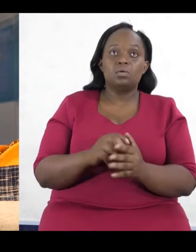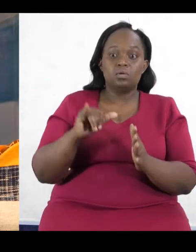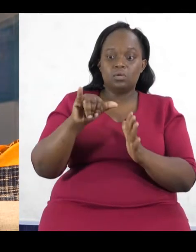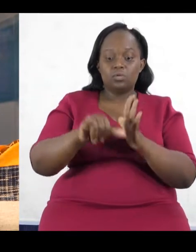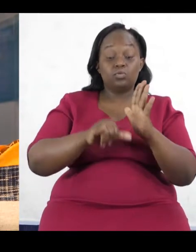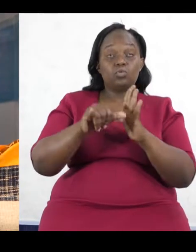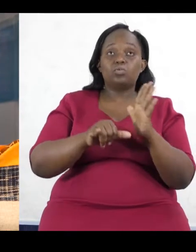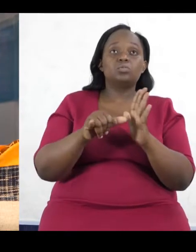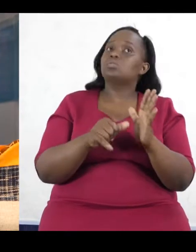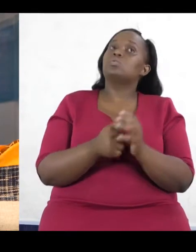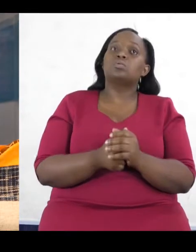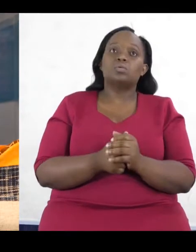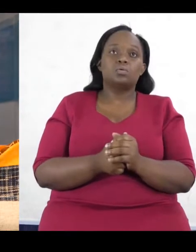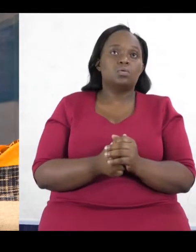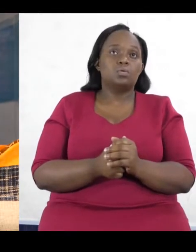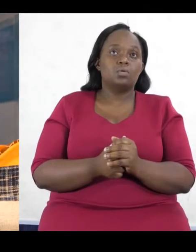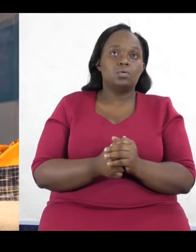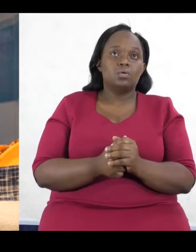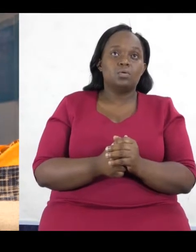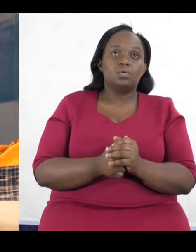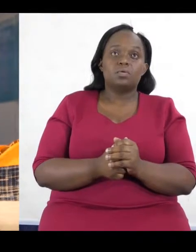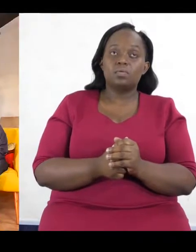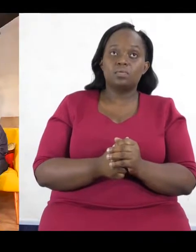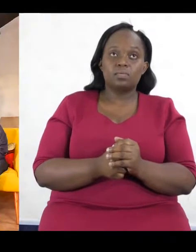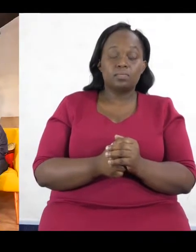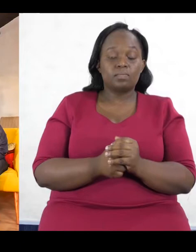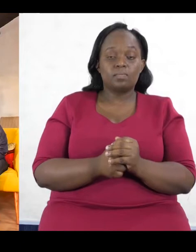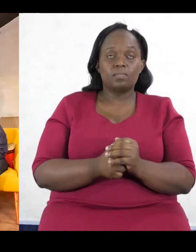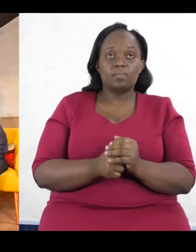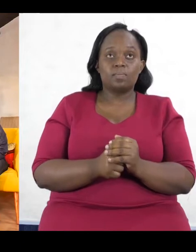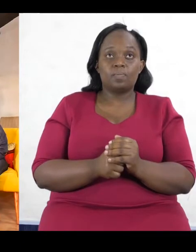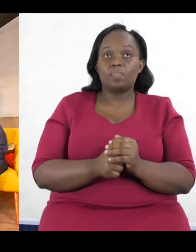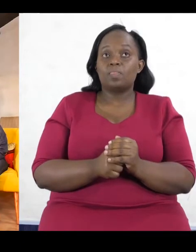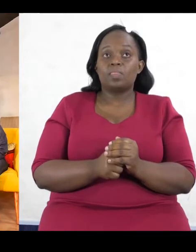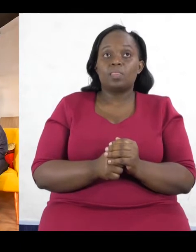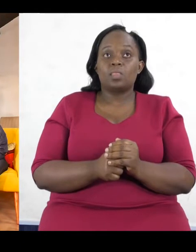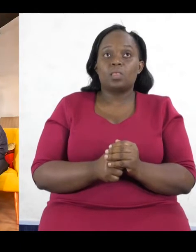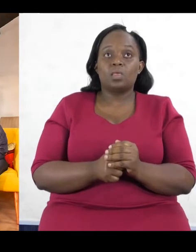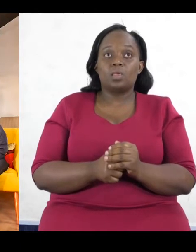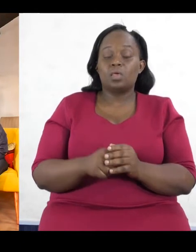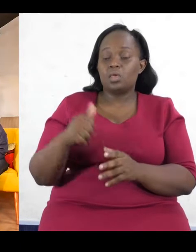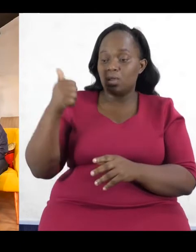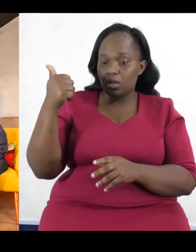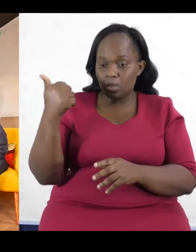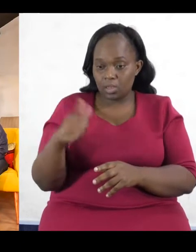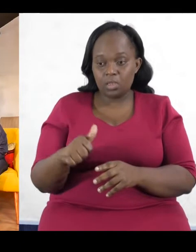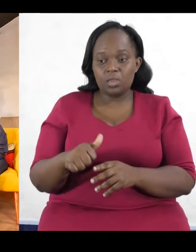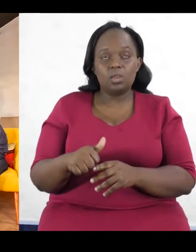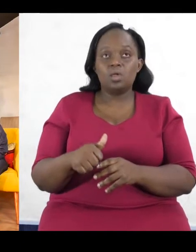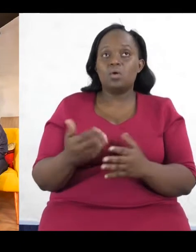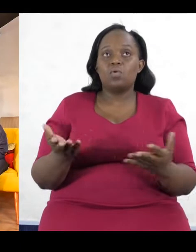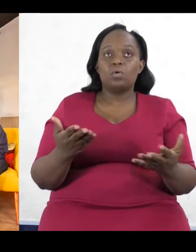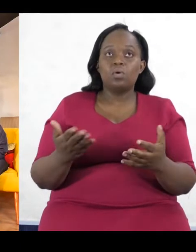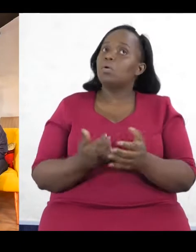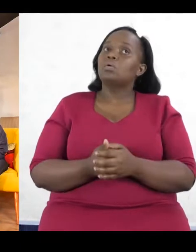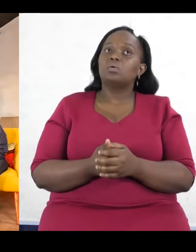Facebook as Suzanne Silantoi. Yeah. And your YouTube channel and podcast. a podcast on